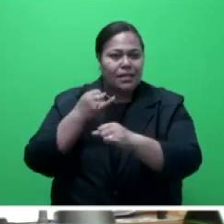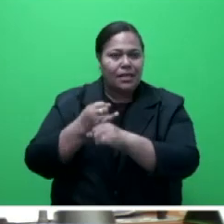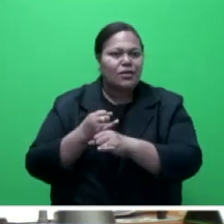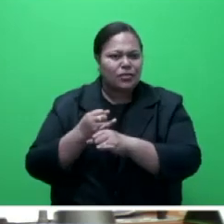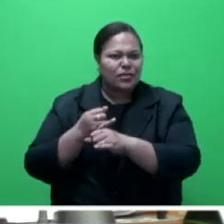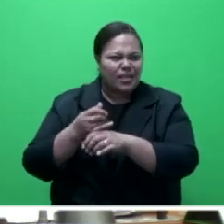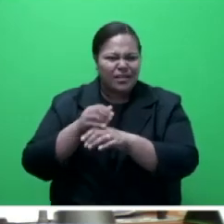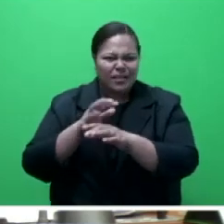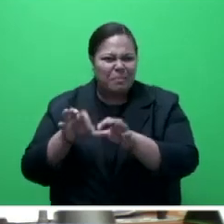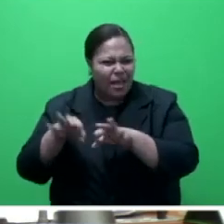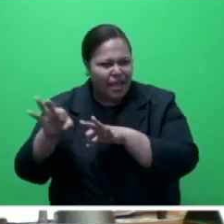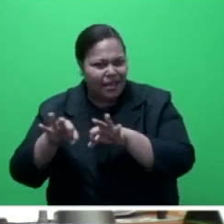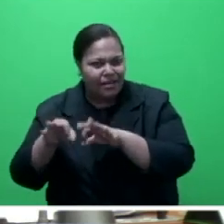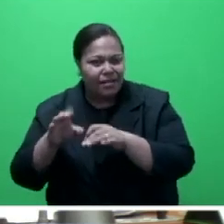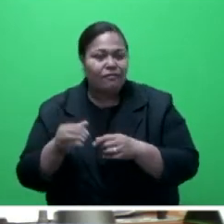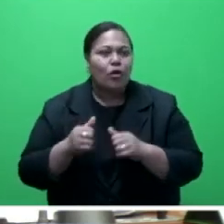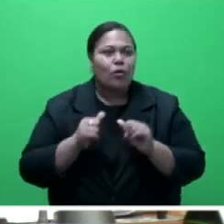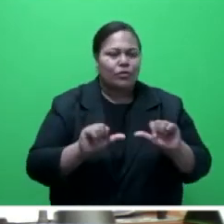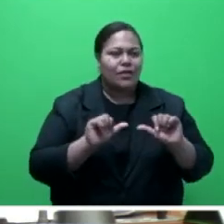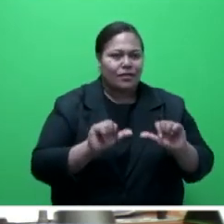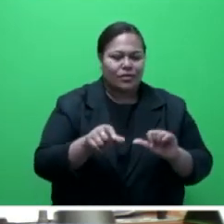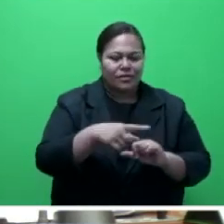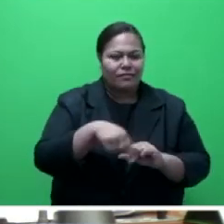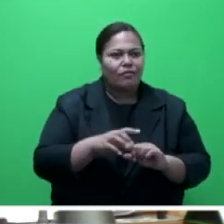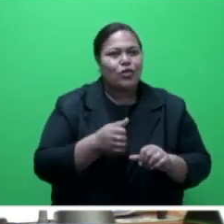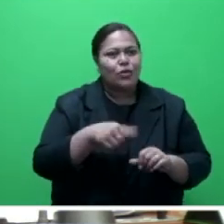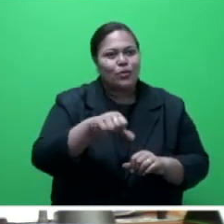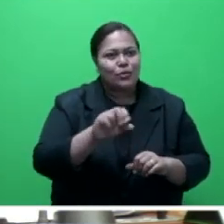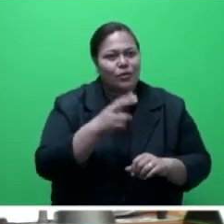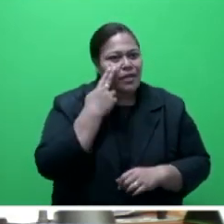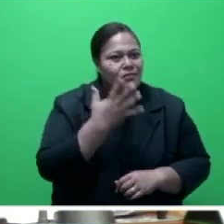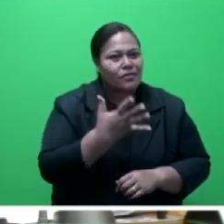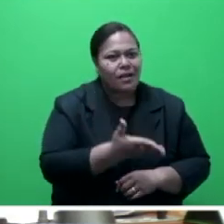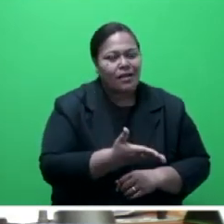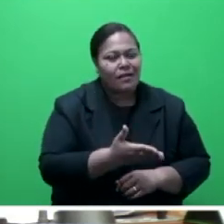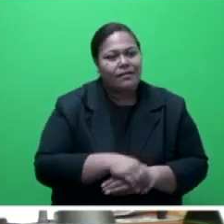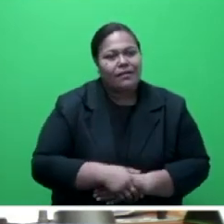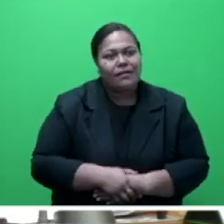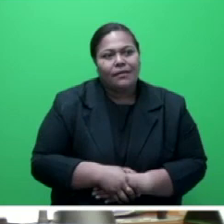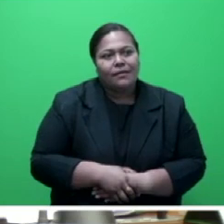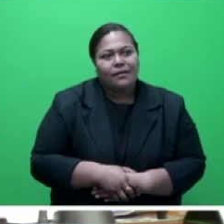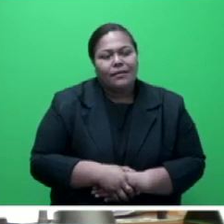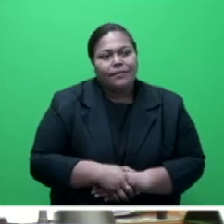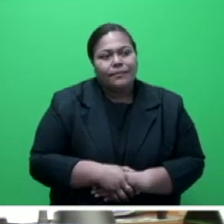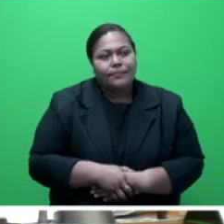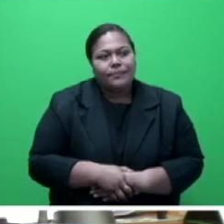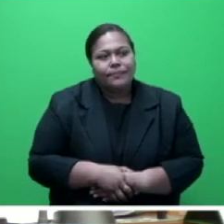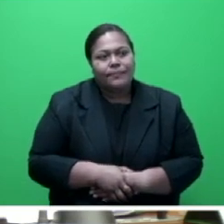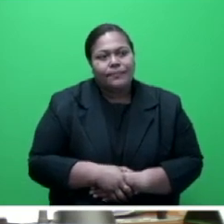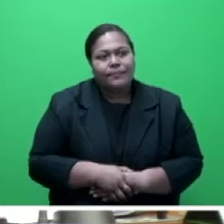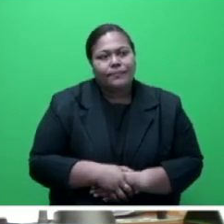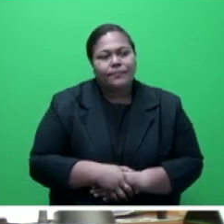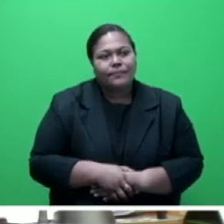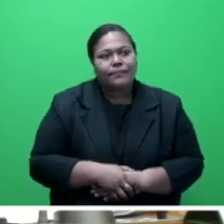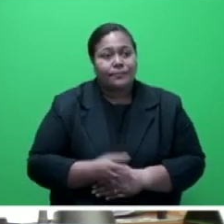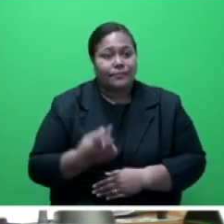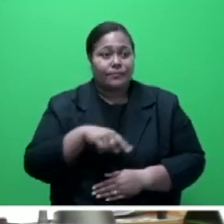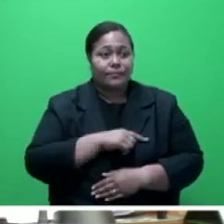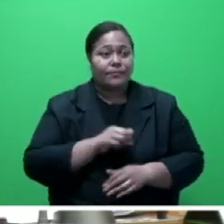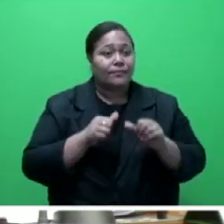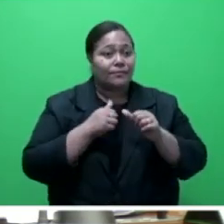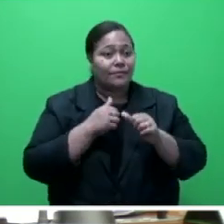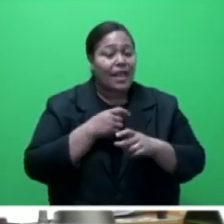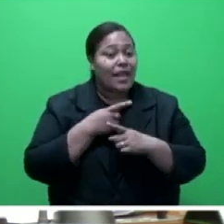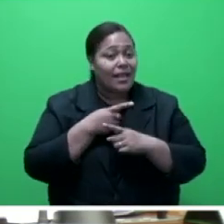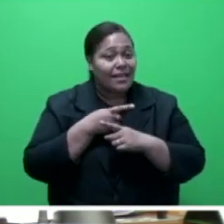protection, conservation, and sustainable use of biodiversity and natural resources, which in turn guides governments in developing